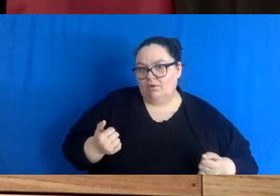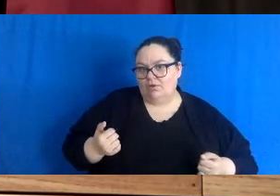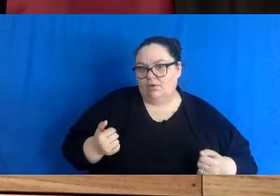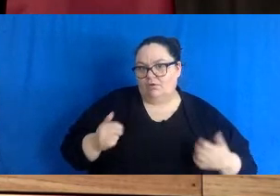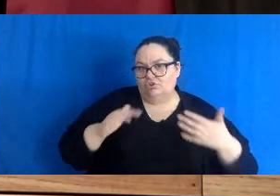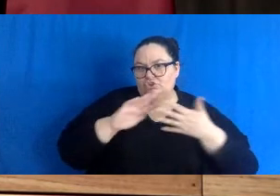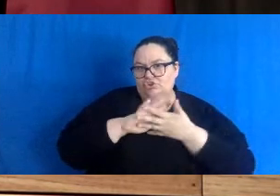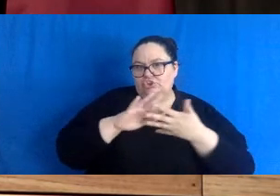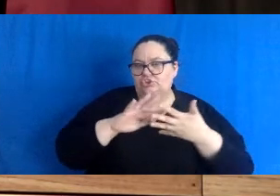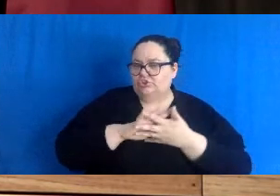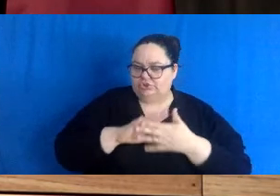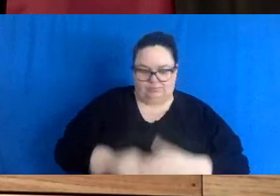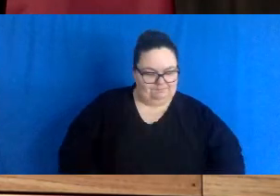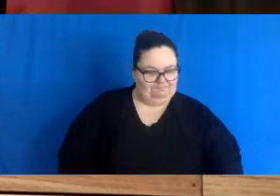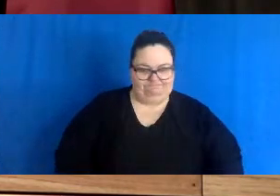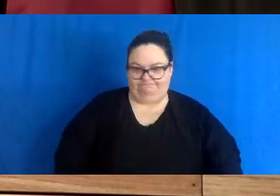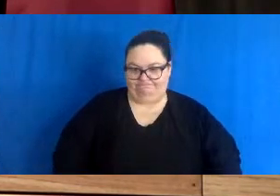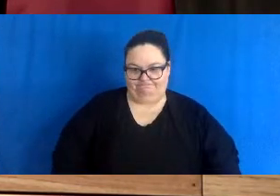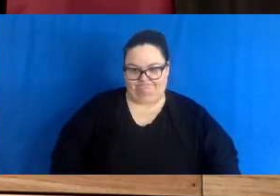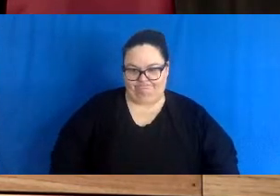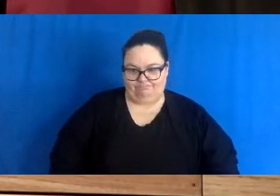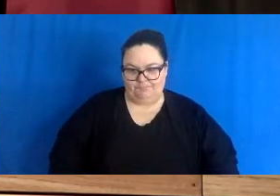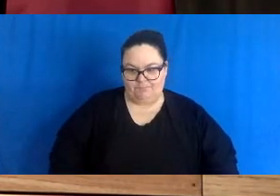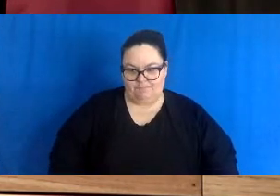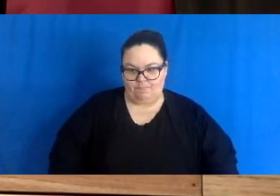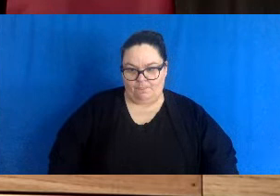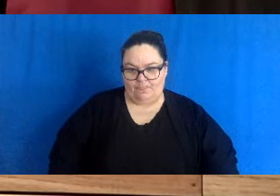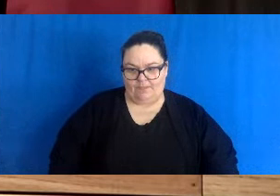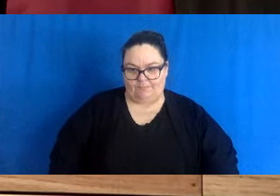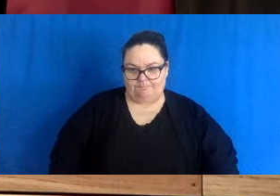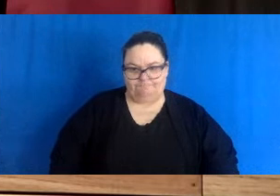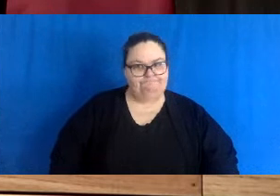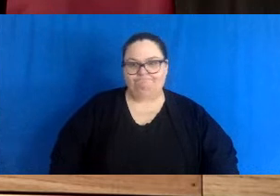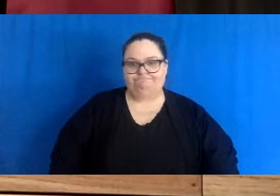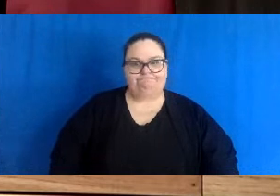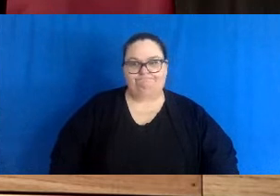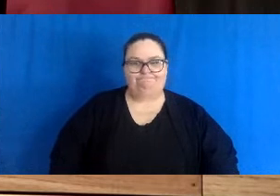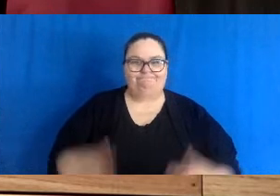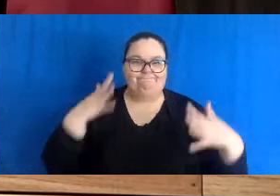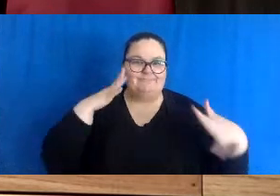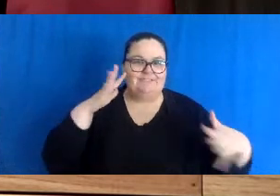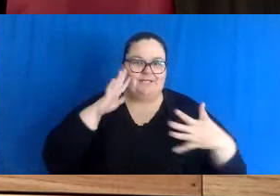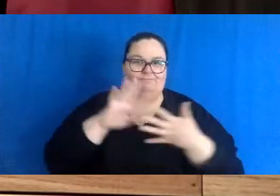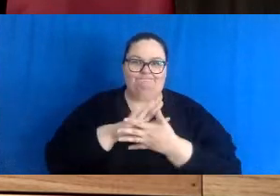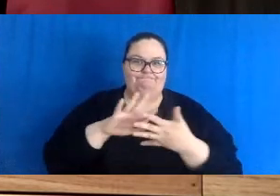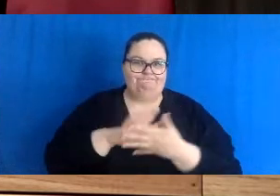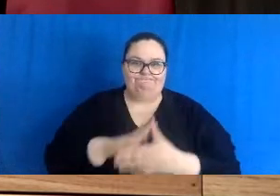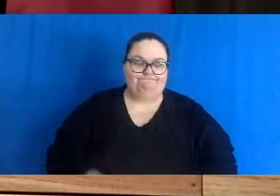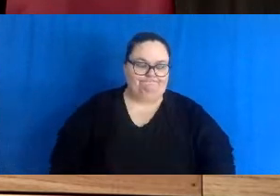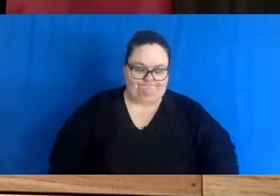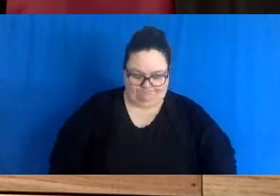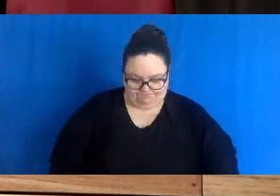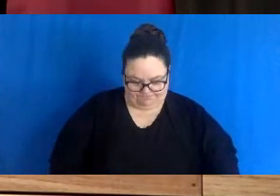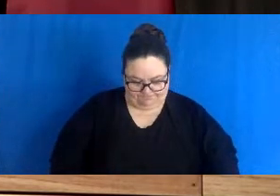because of an unprecedented crisis in the human resources in health care